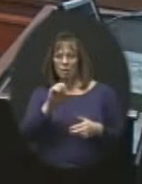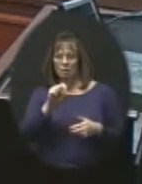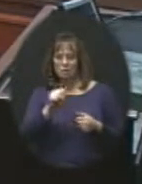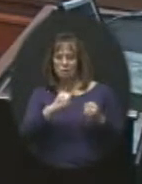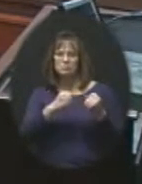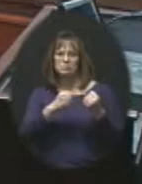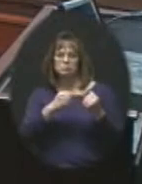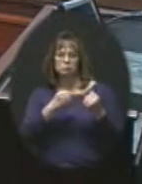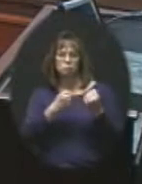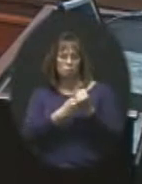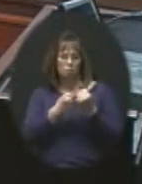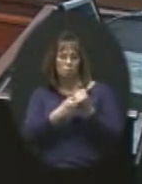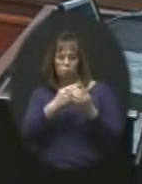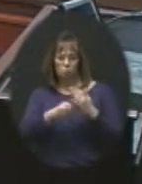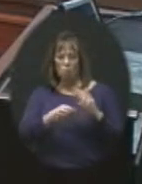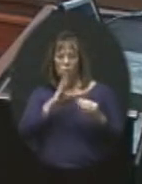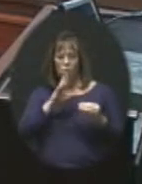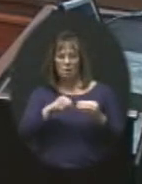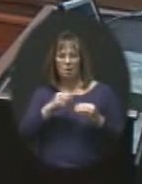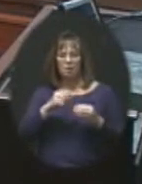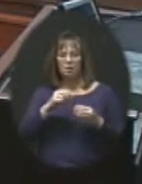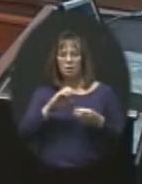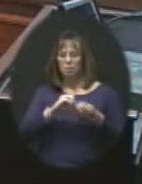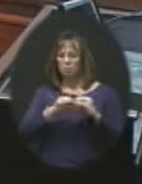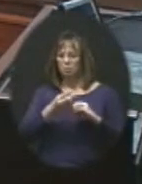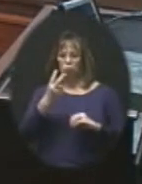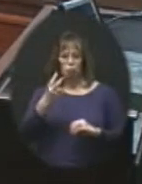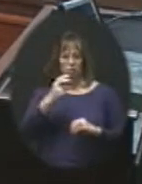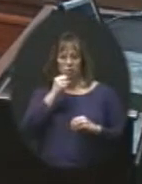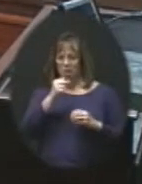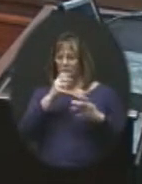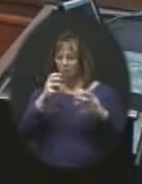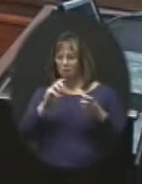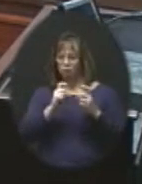look through the rest of two, there's not a lot of changes from that standpoint.